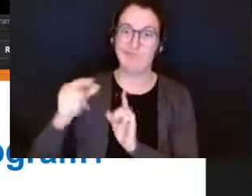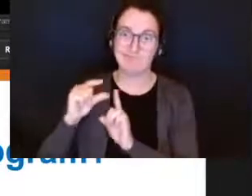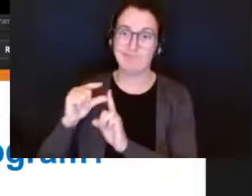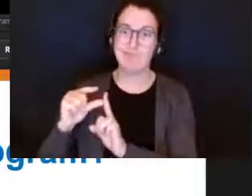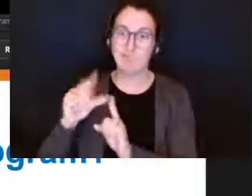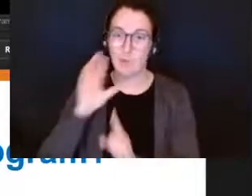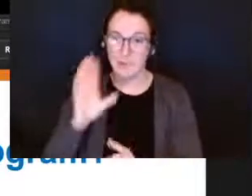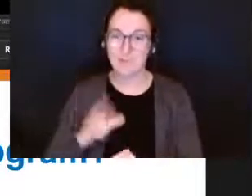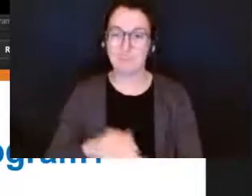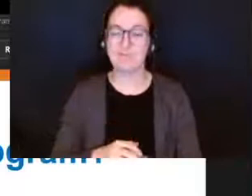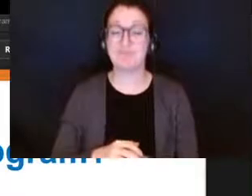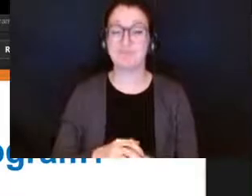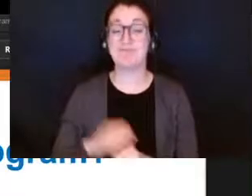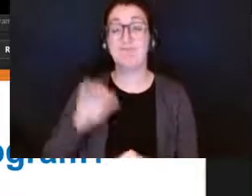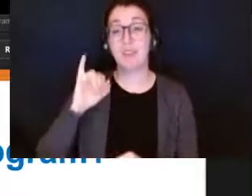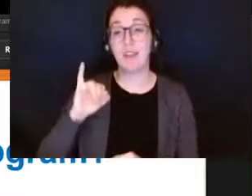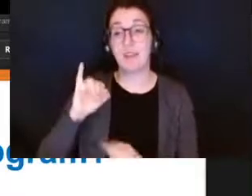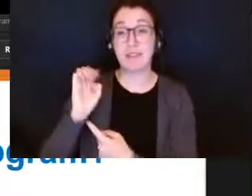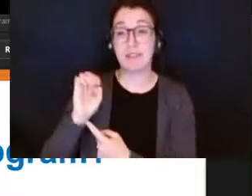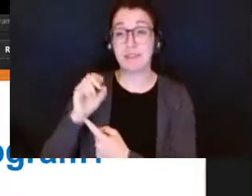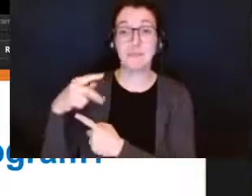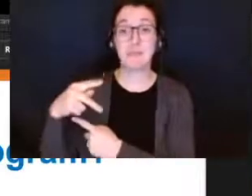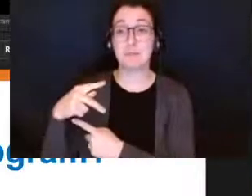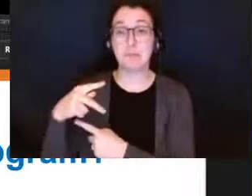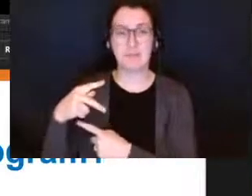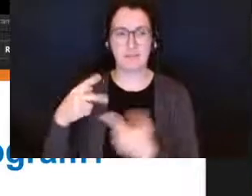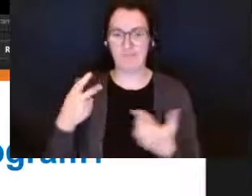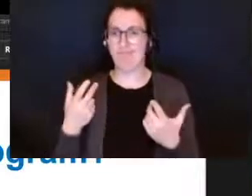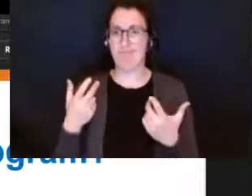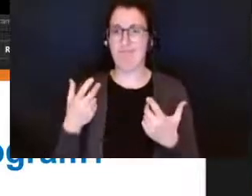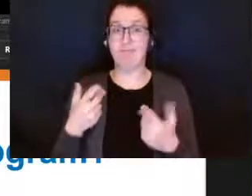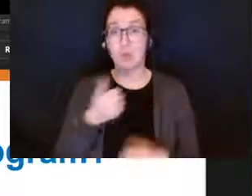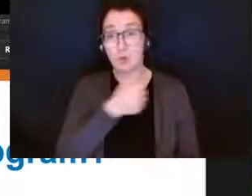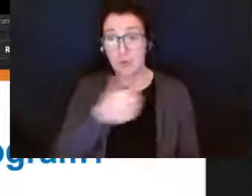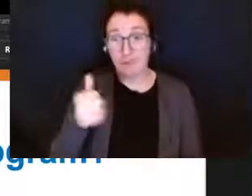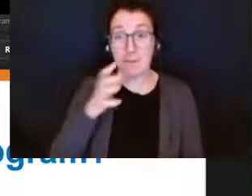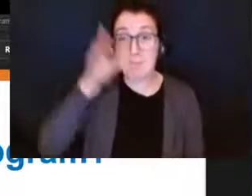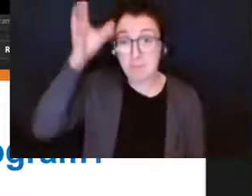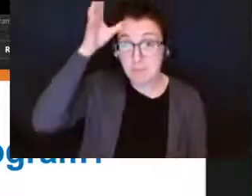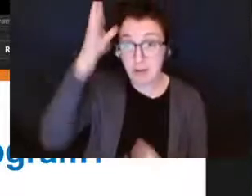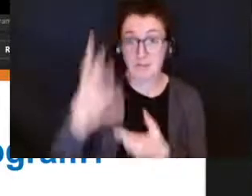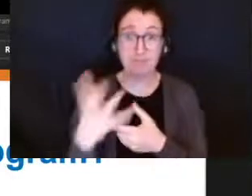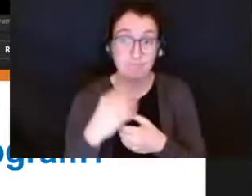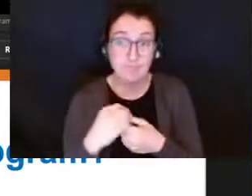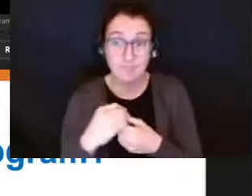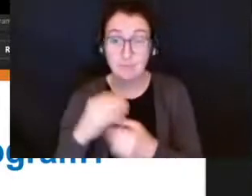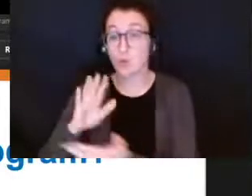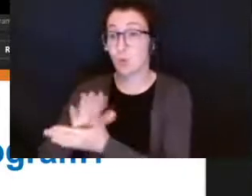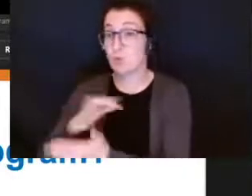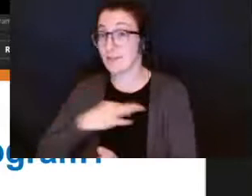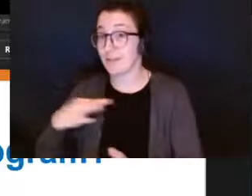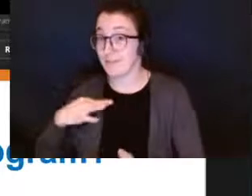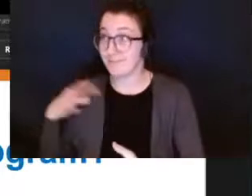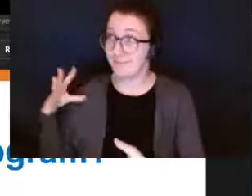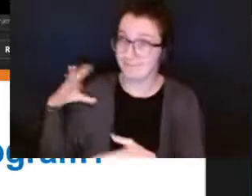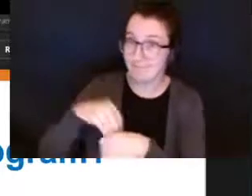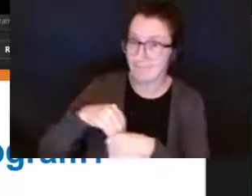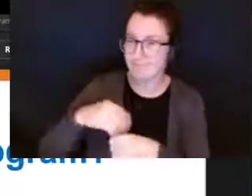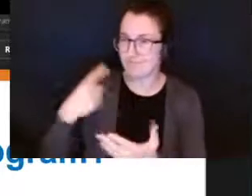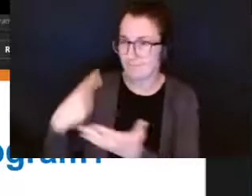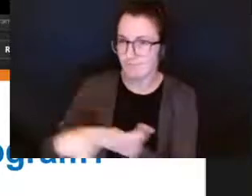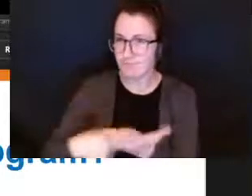an iep is a program put together collaboratively with yourself as parents and guardians and school staff to outline the program goals